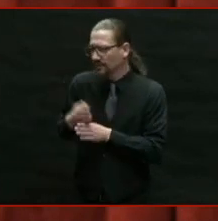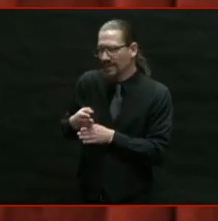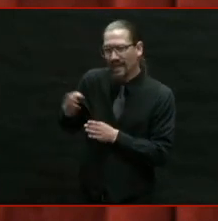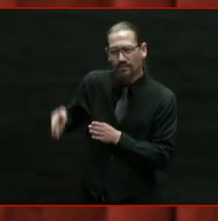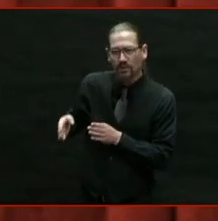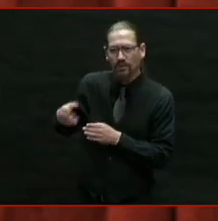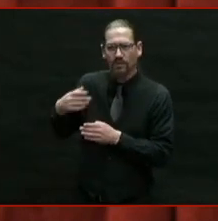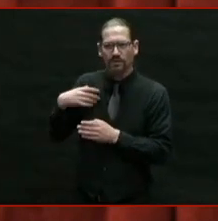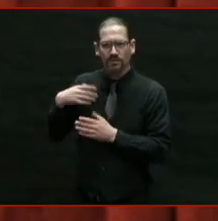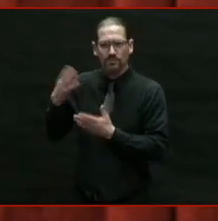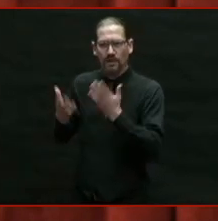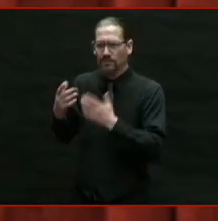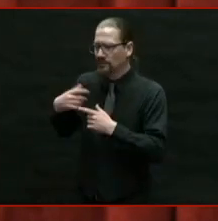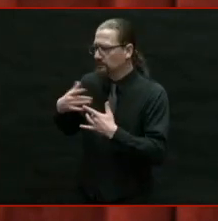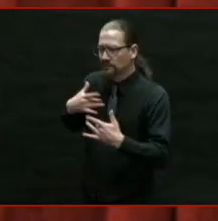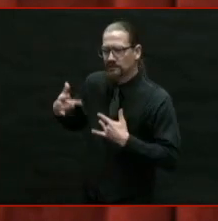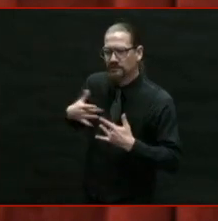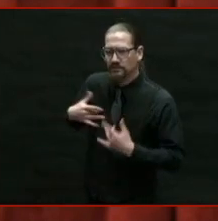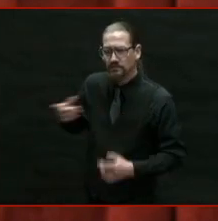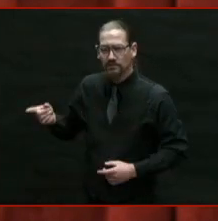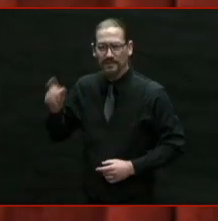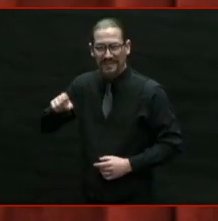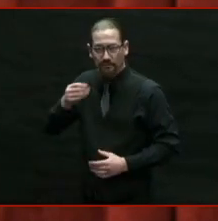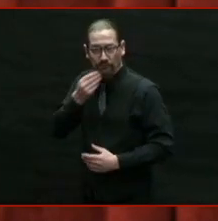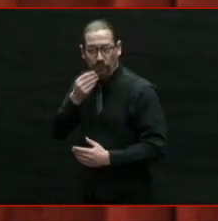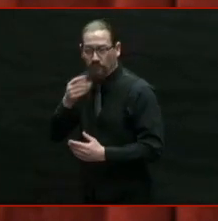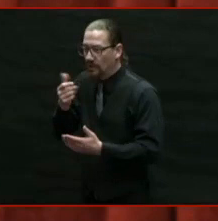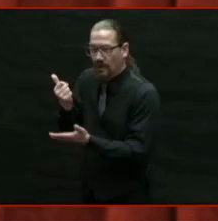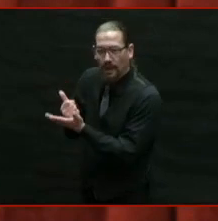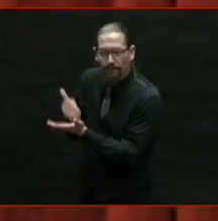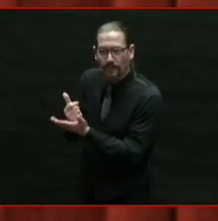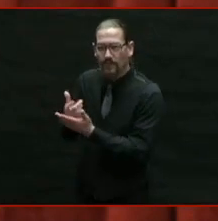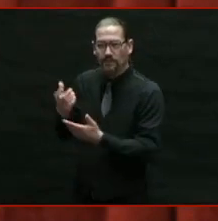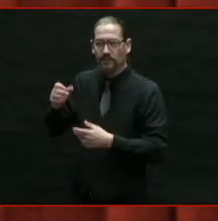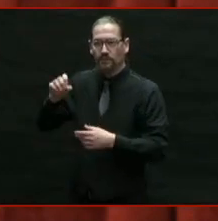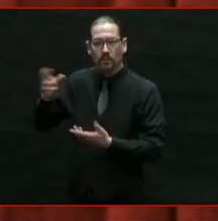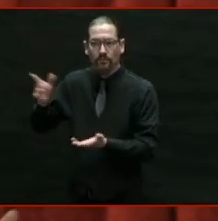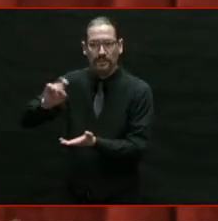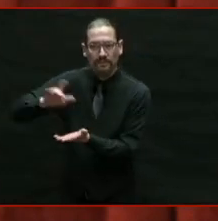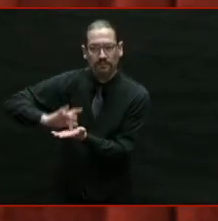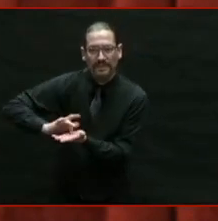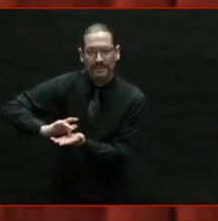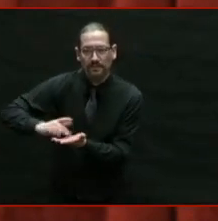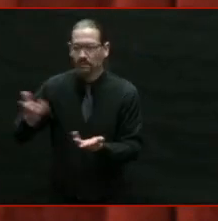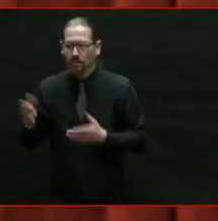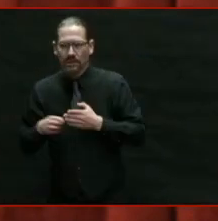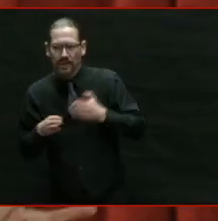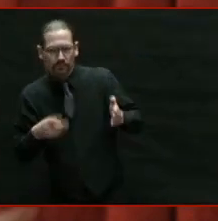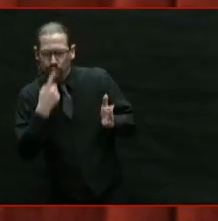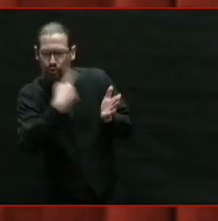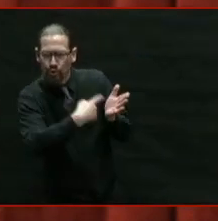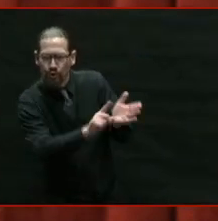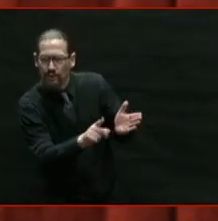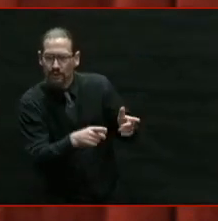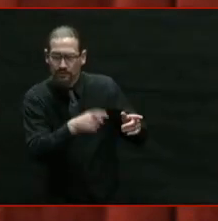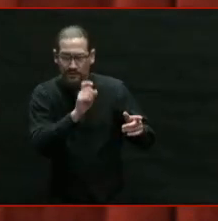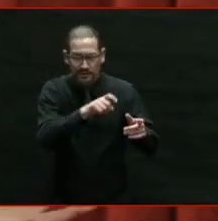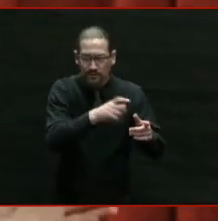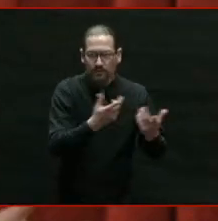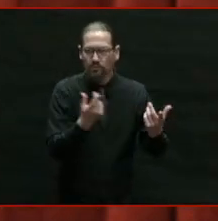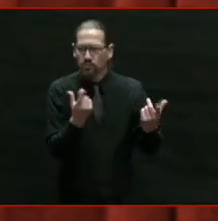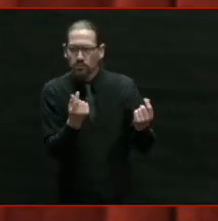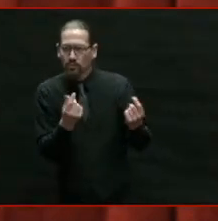offering to pick up groceries, offering to pick up a prescription, writing letters, checking in on folks,